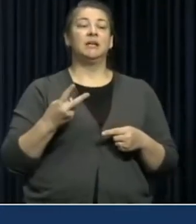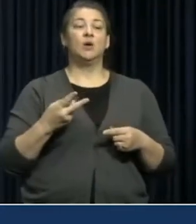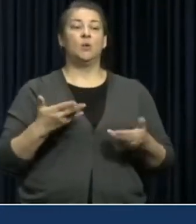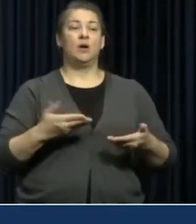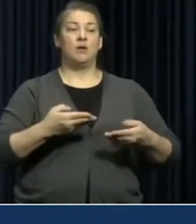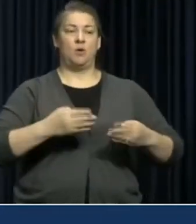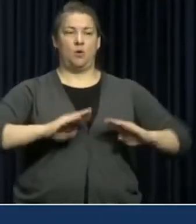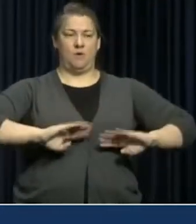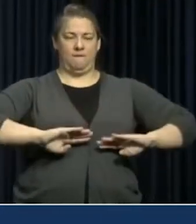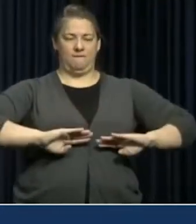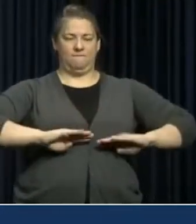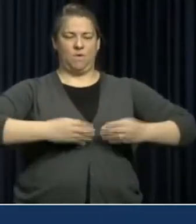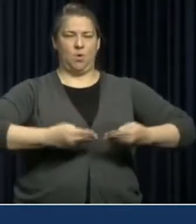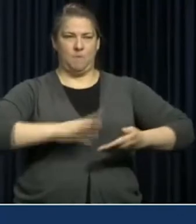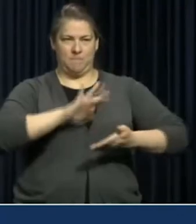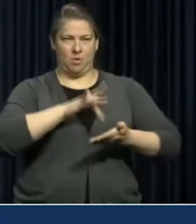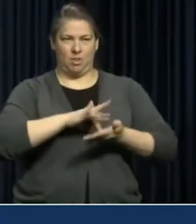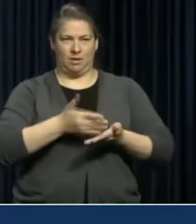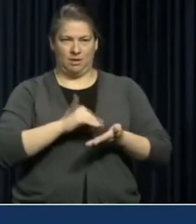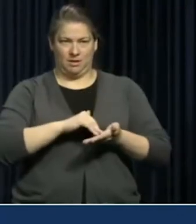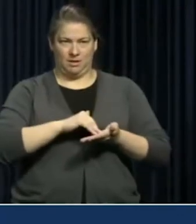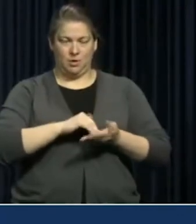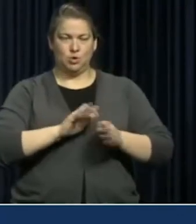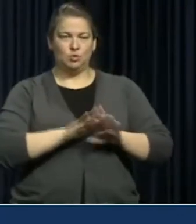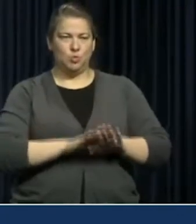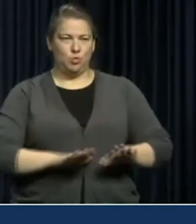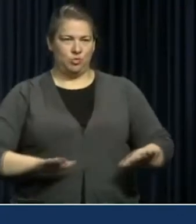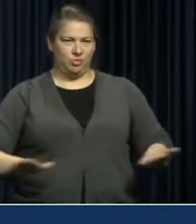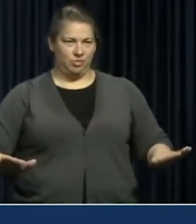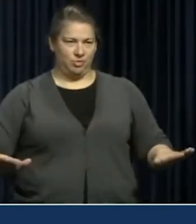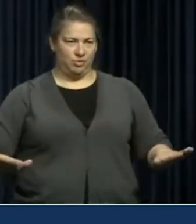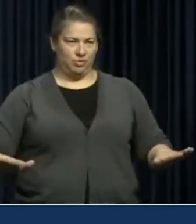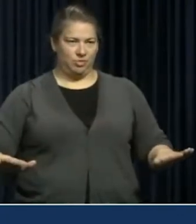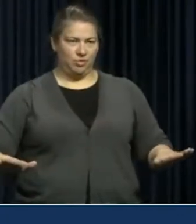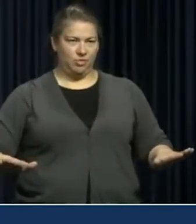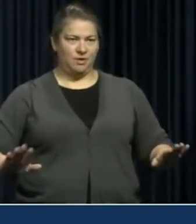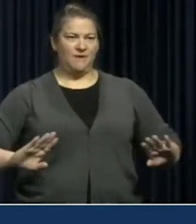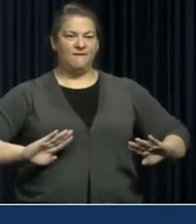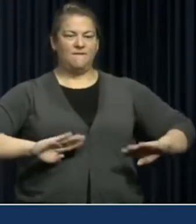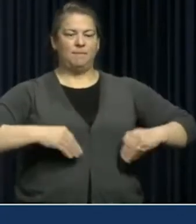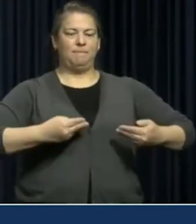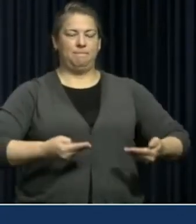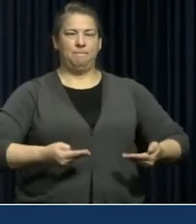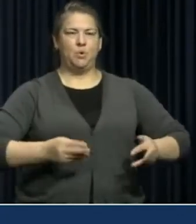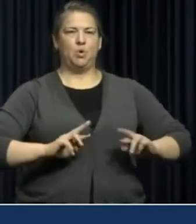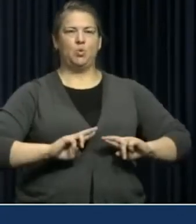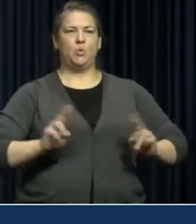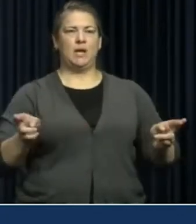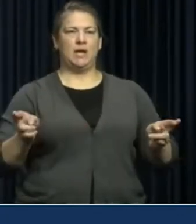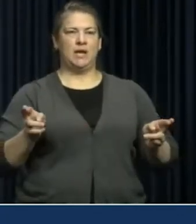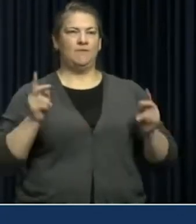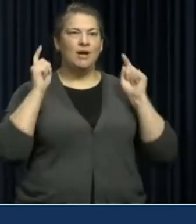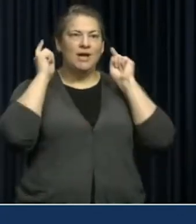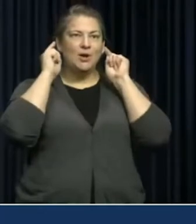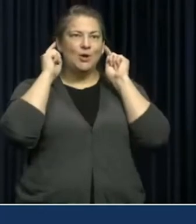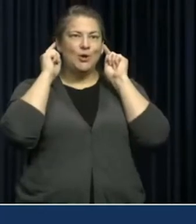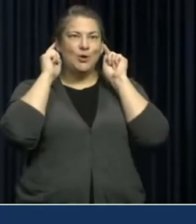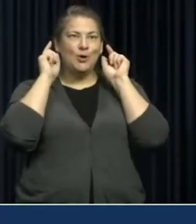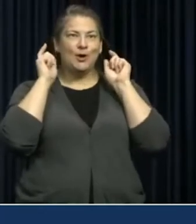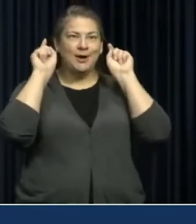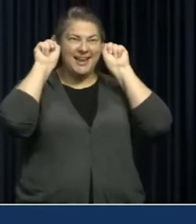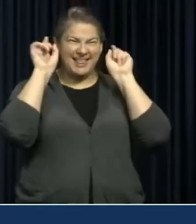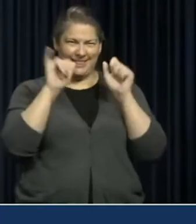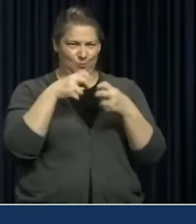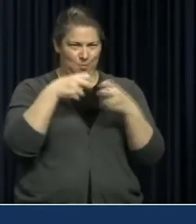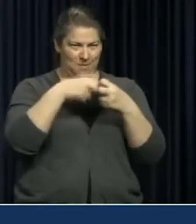like that. Smooth it out. Flip it over. Now we're ready for our ear loops. That's what